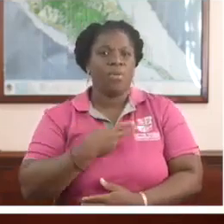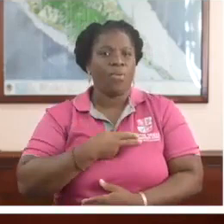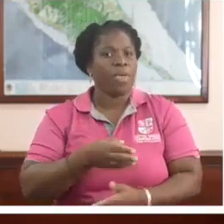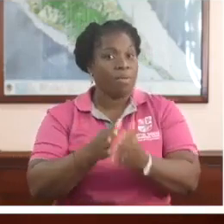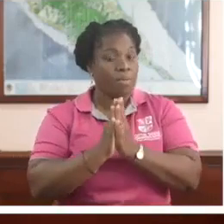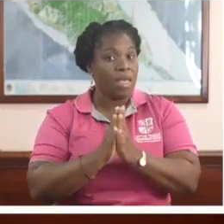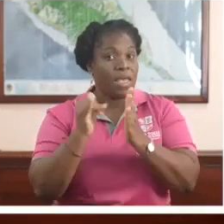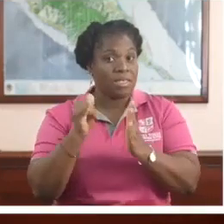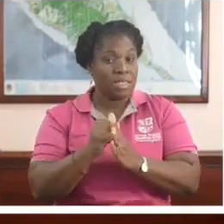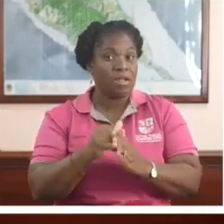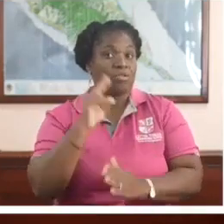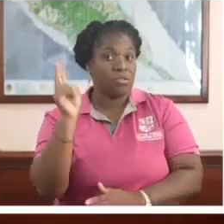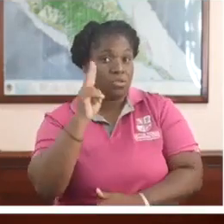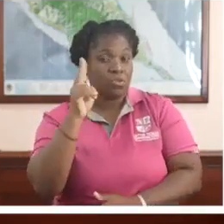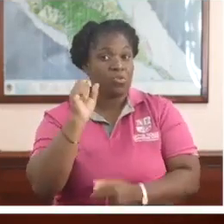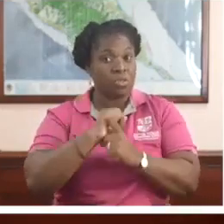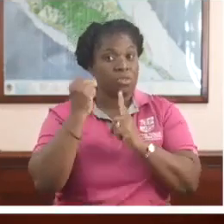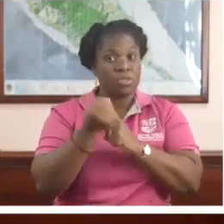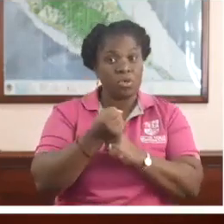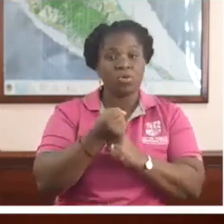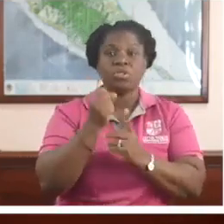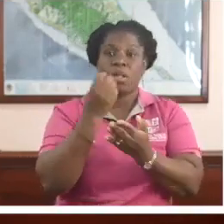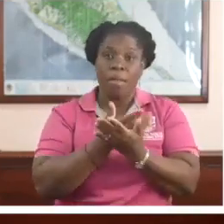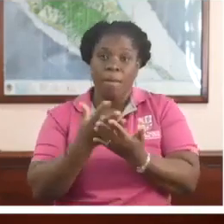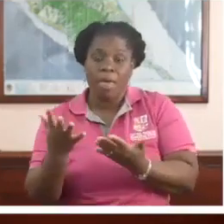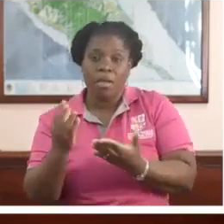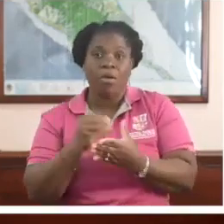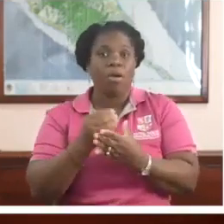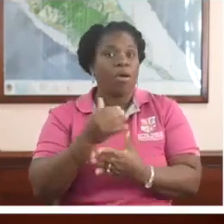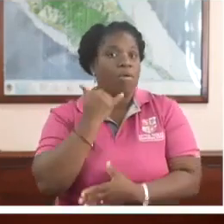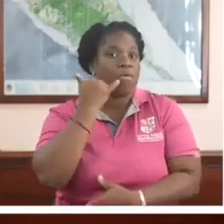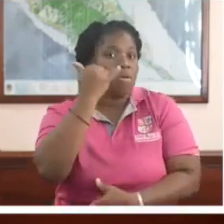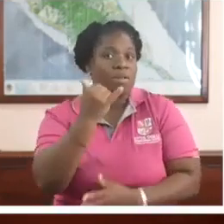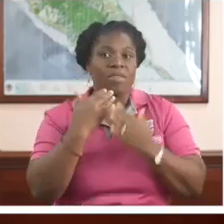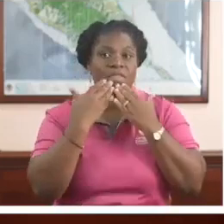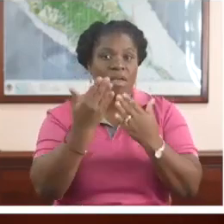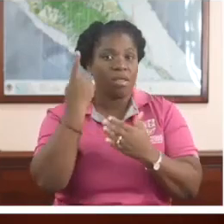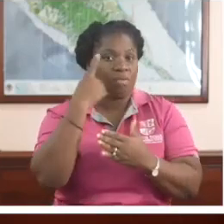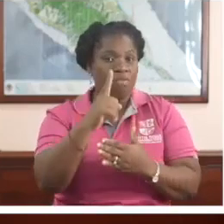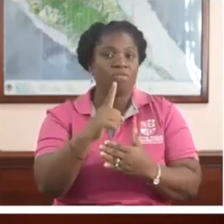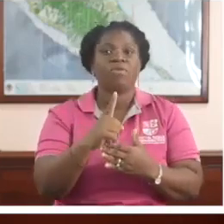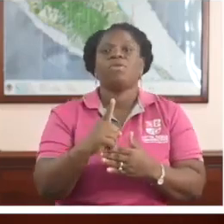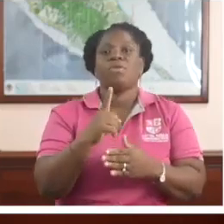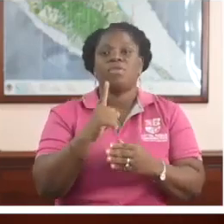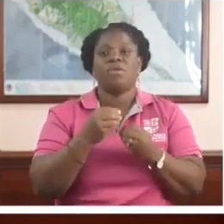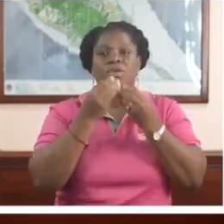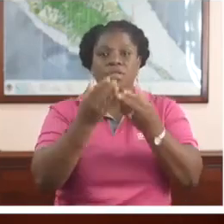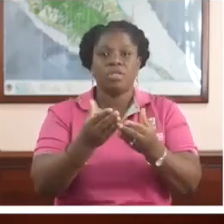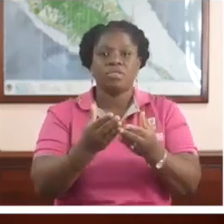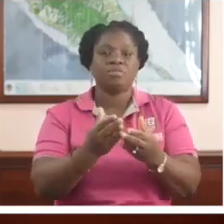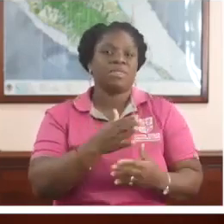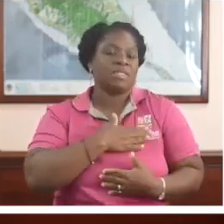We ask that you use social media or a simple phone call to thank them for their contributions.